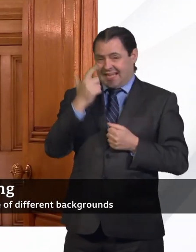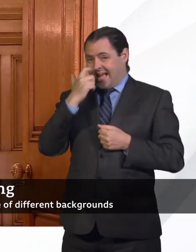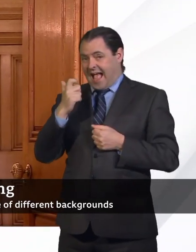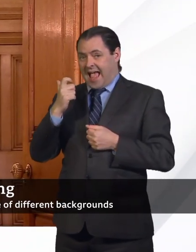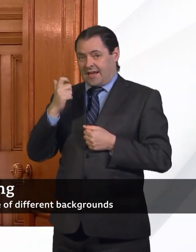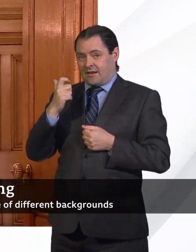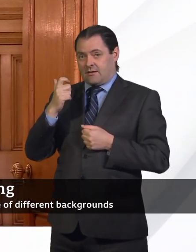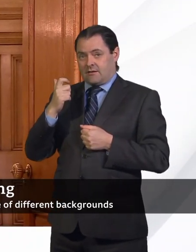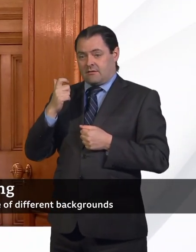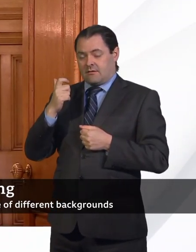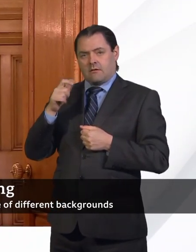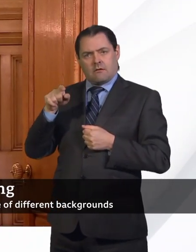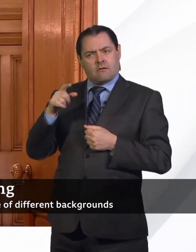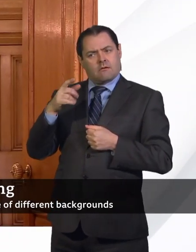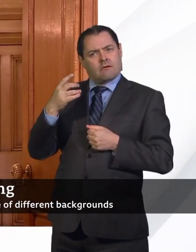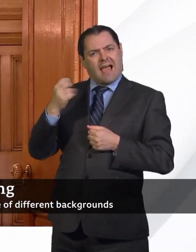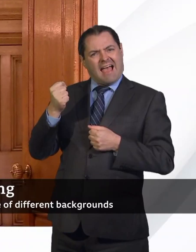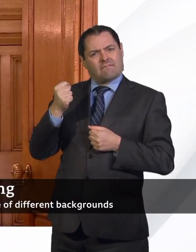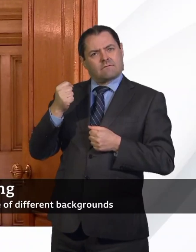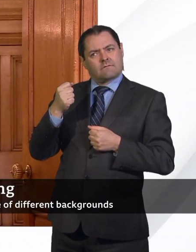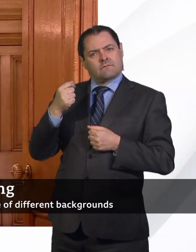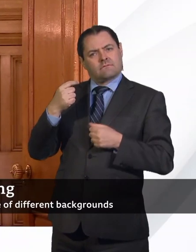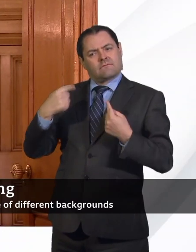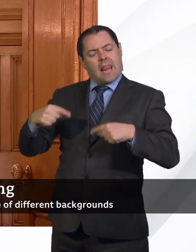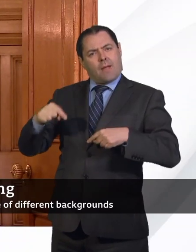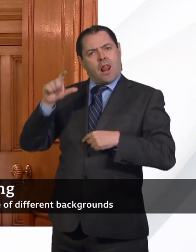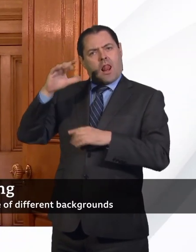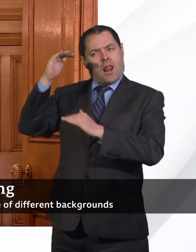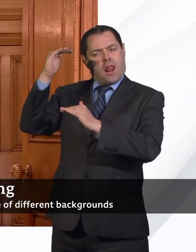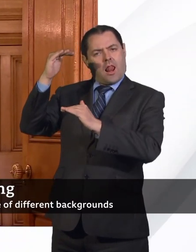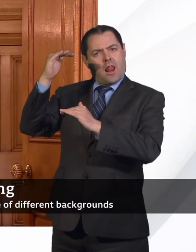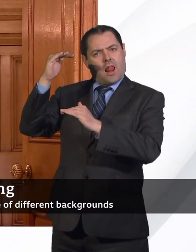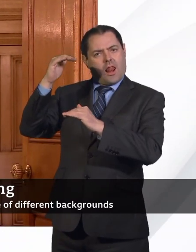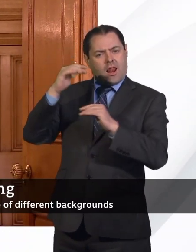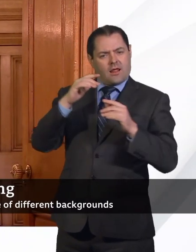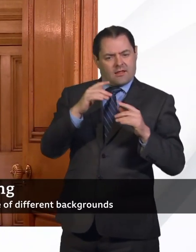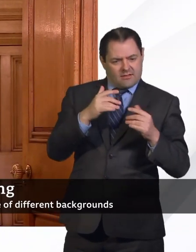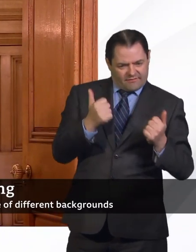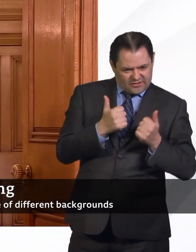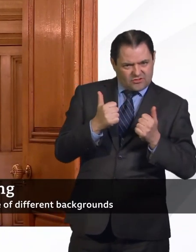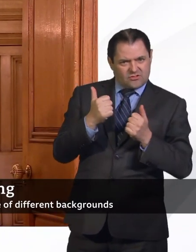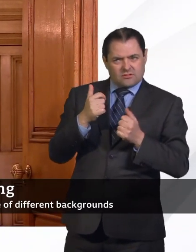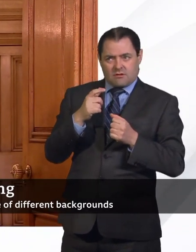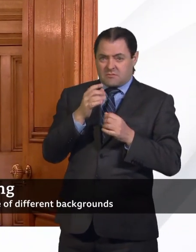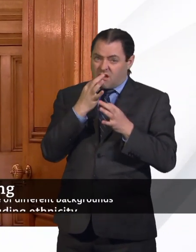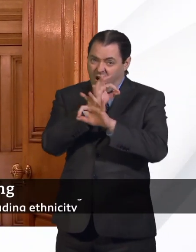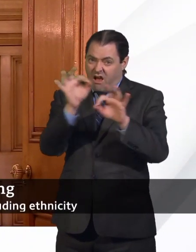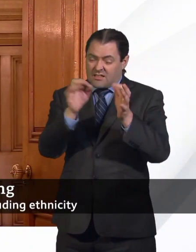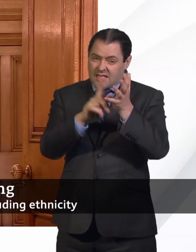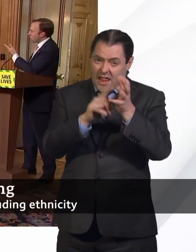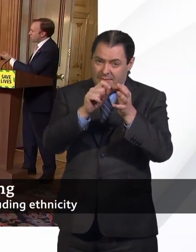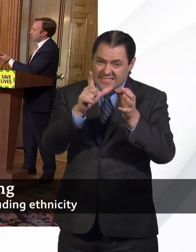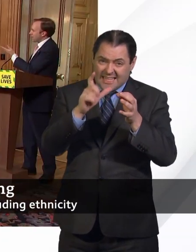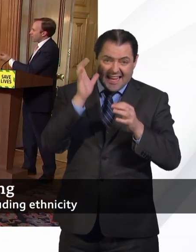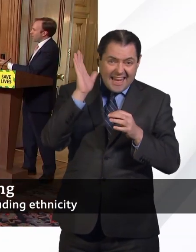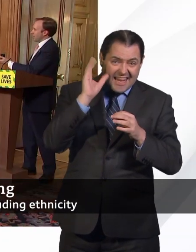that we have spare capacity. This is a good thing. But I would urge LBC listeners and everybody else in the country to